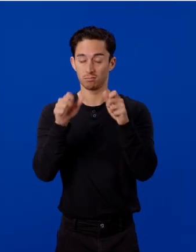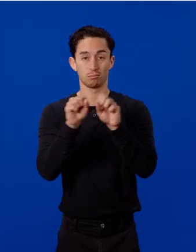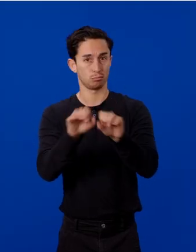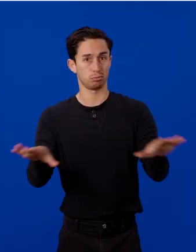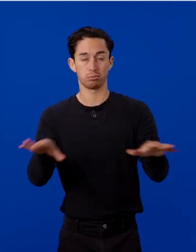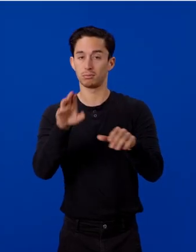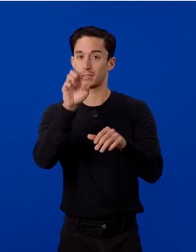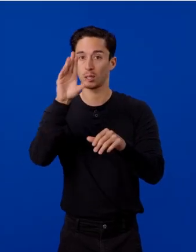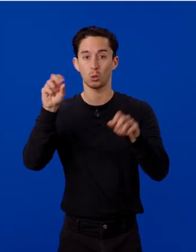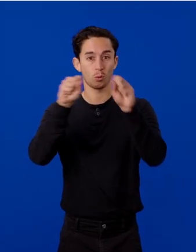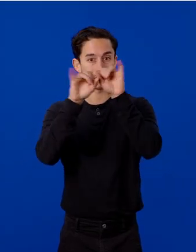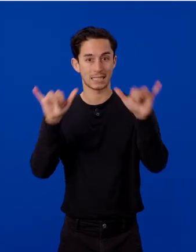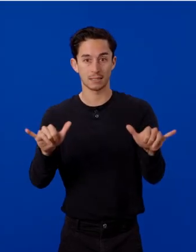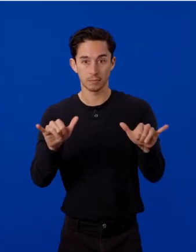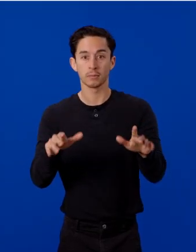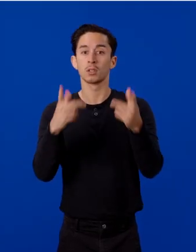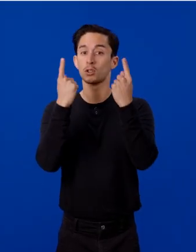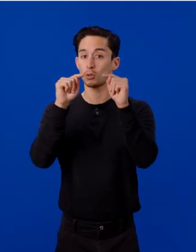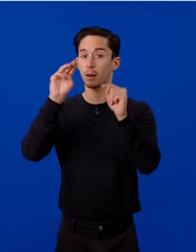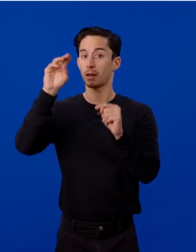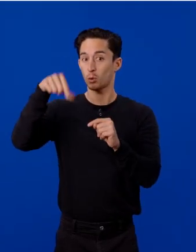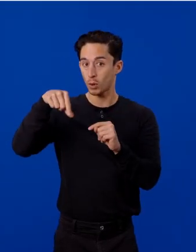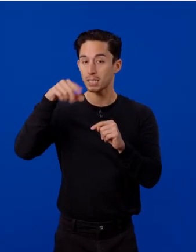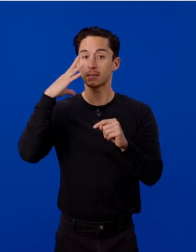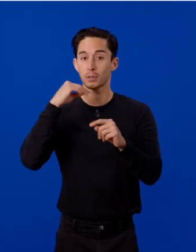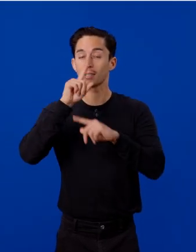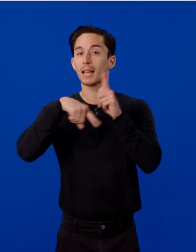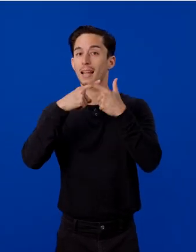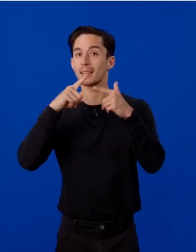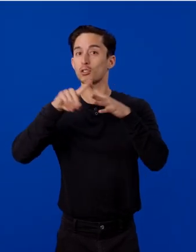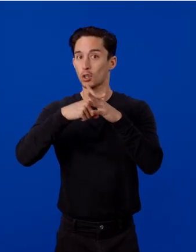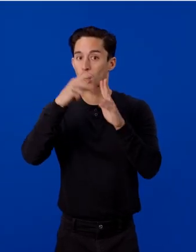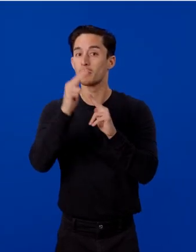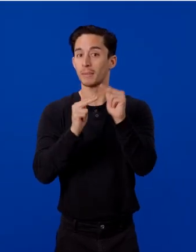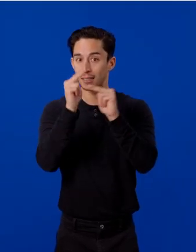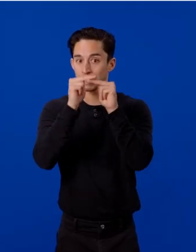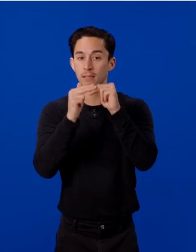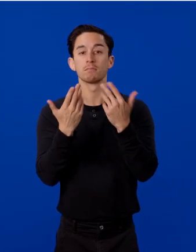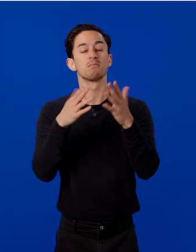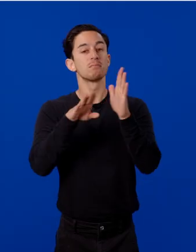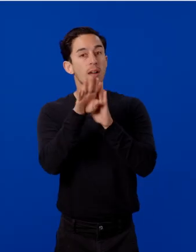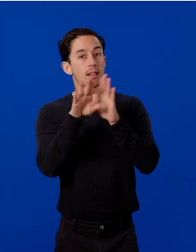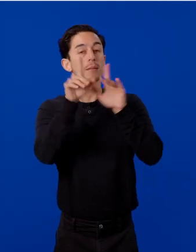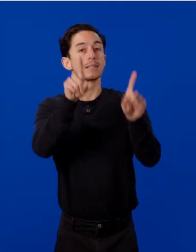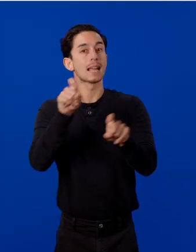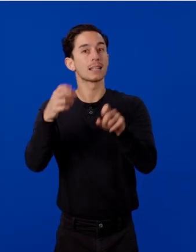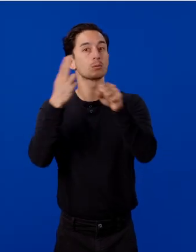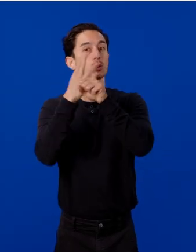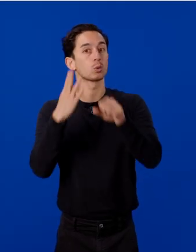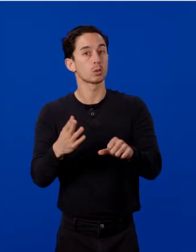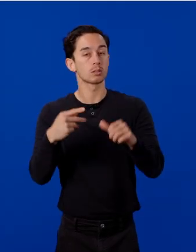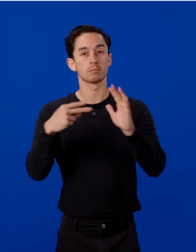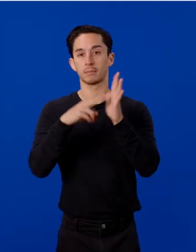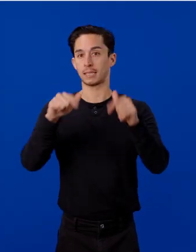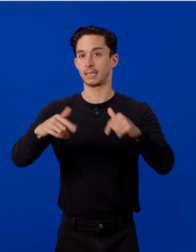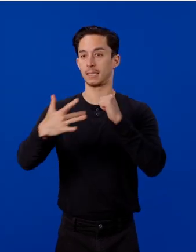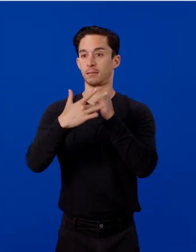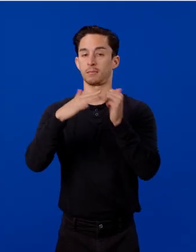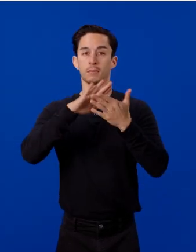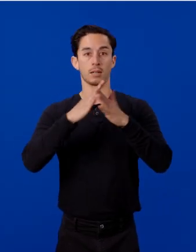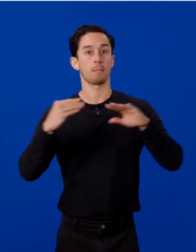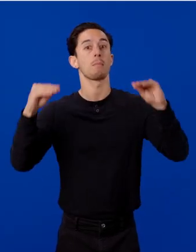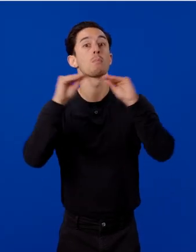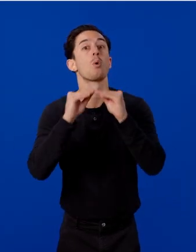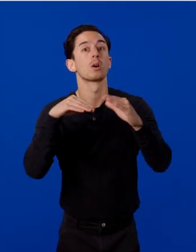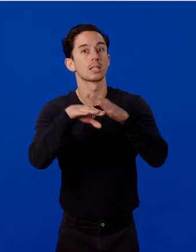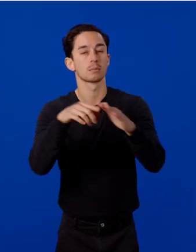MetaQuest experience, then start building. We should start developing and testing with users now. So when this technology becomes more accessible, we